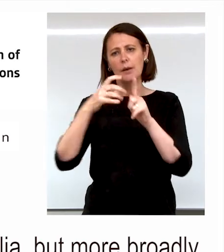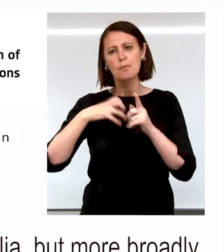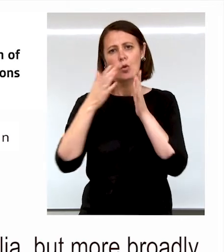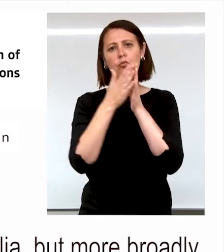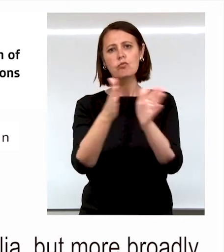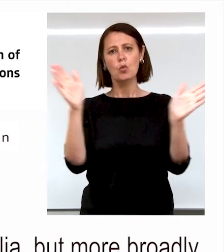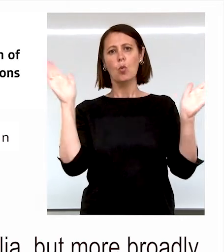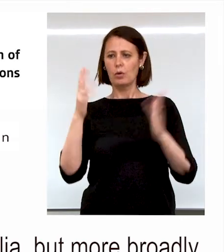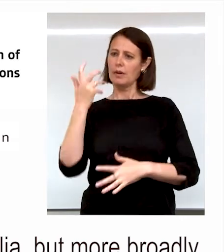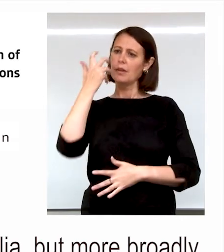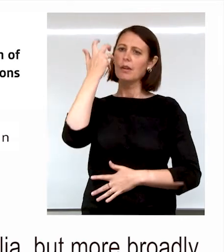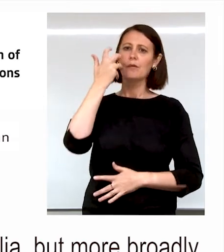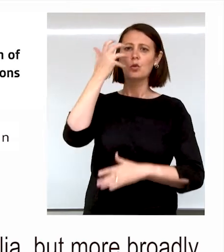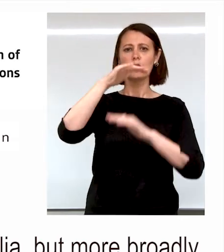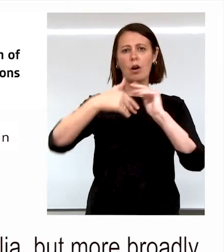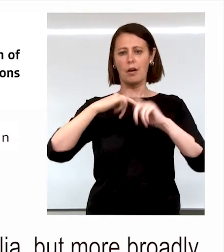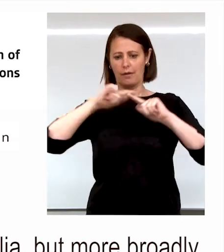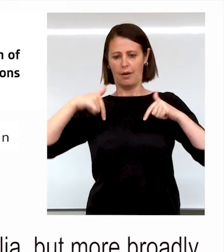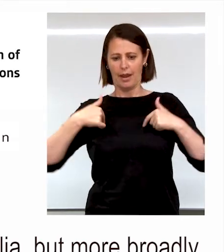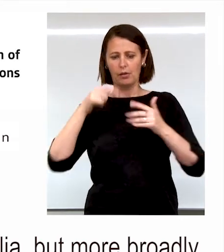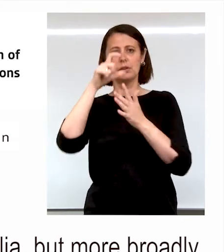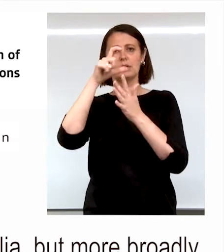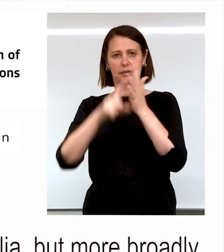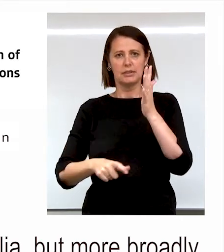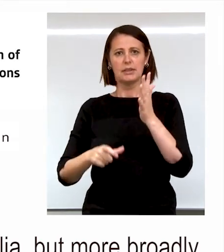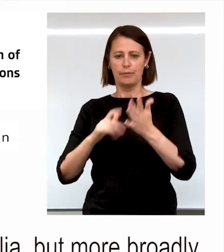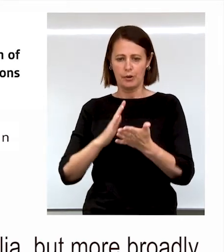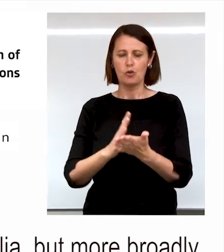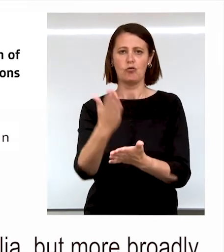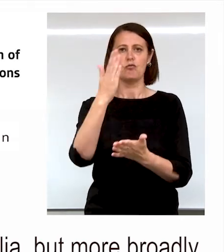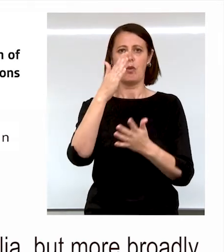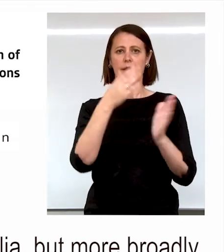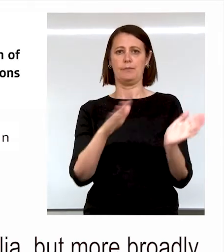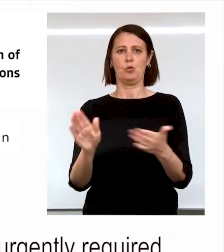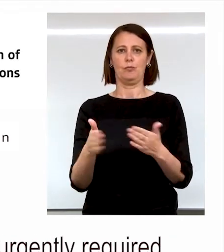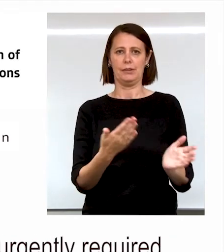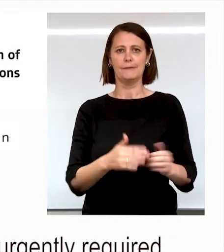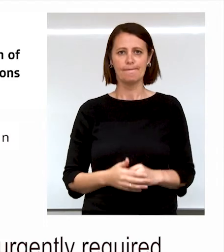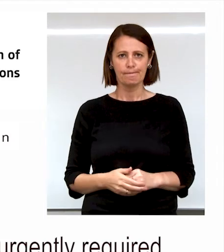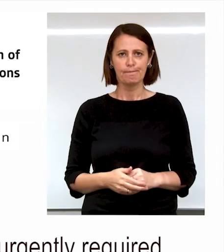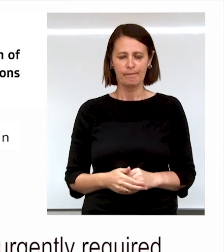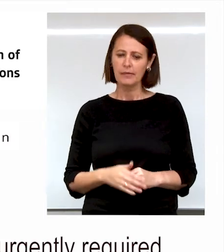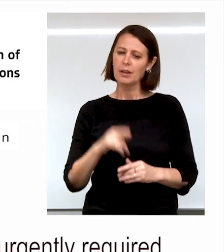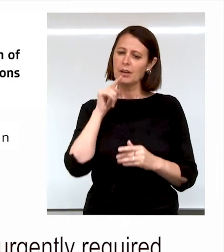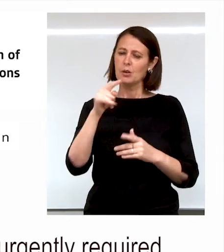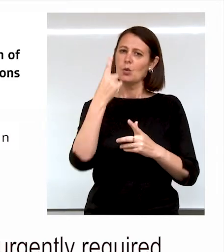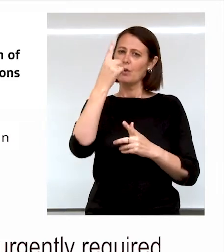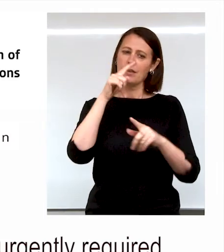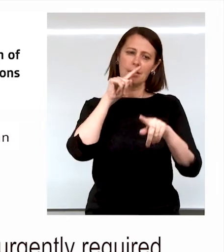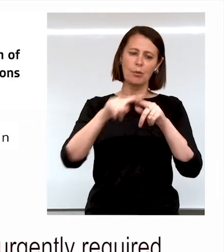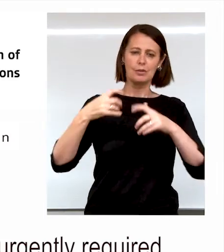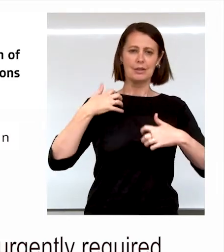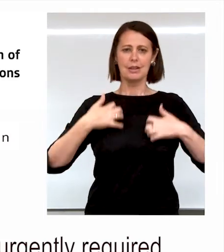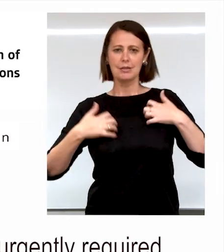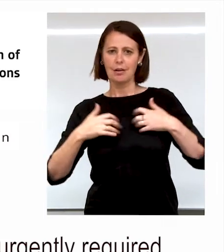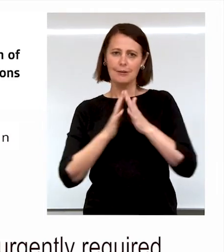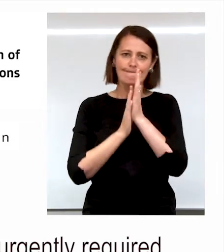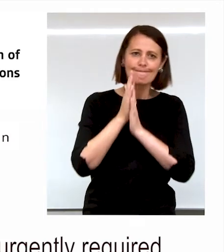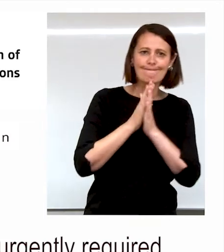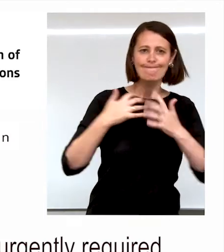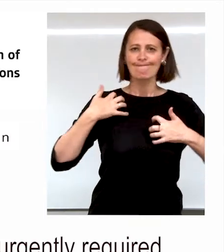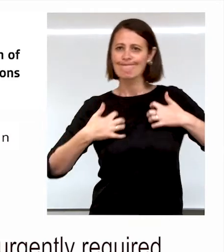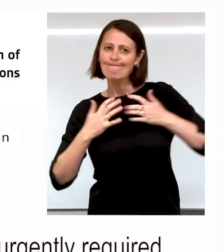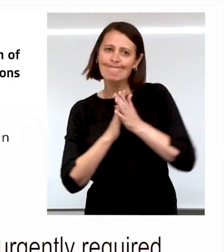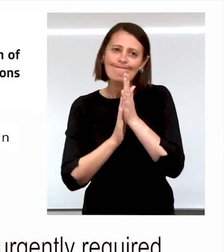broadly the future of our disability rights movement. One of the most exciting, dynamic